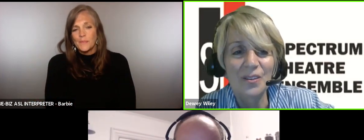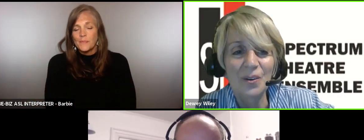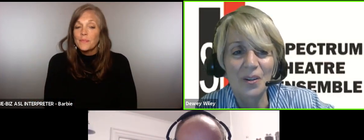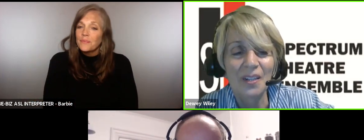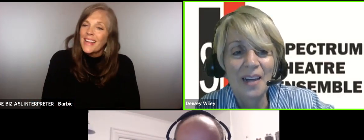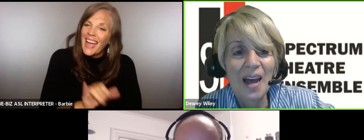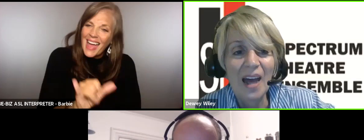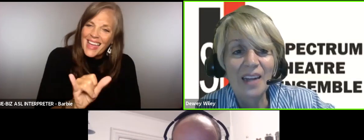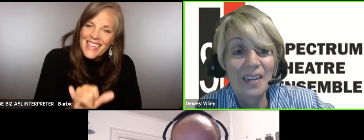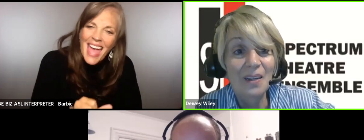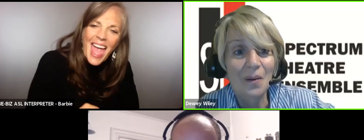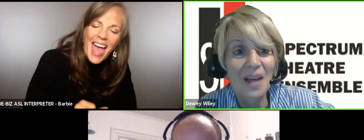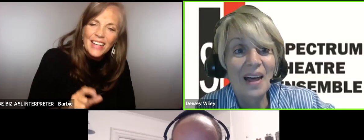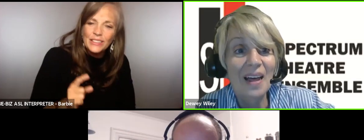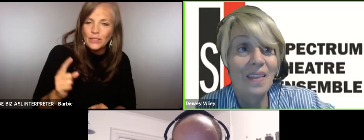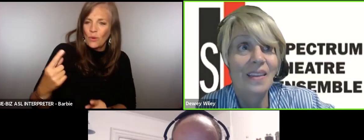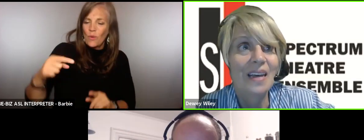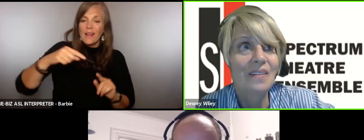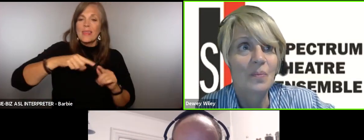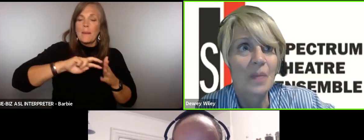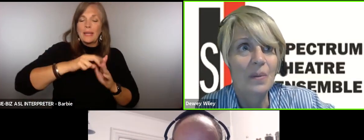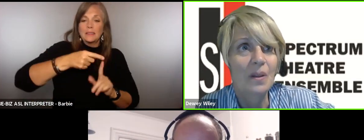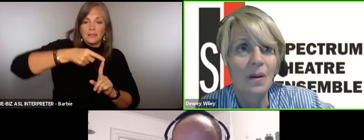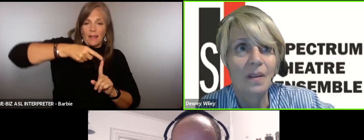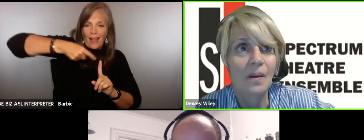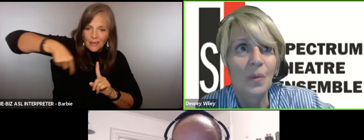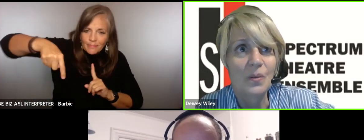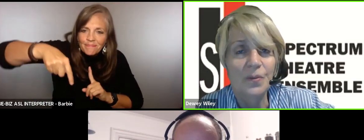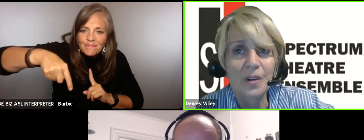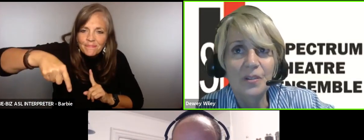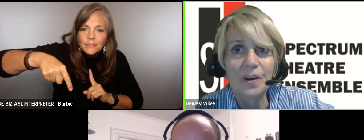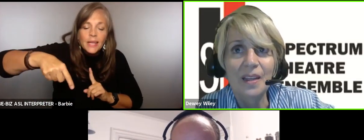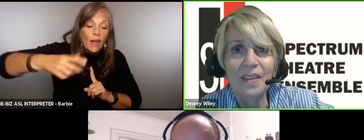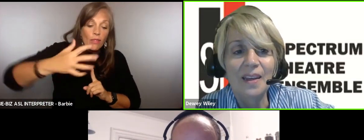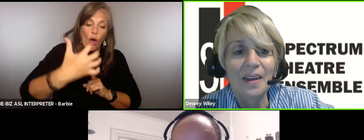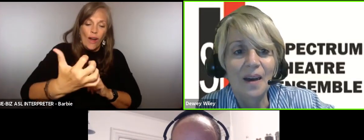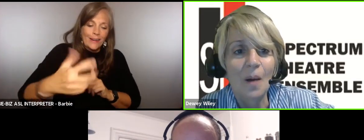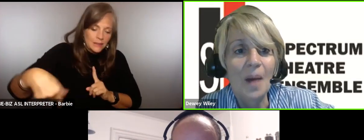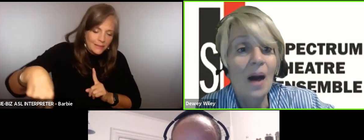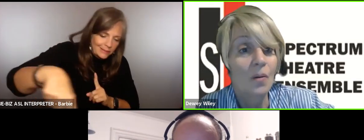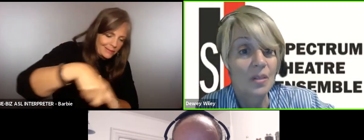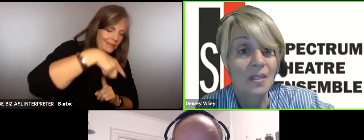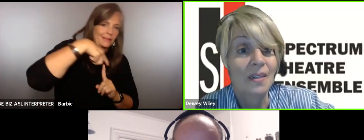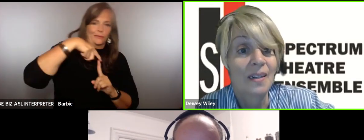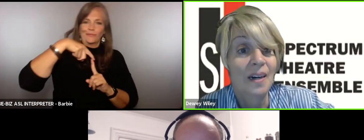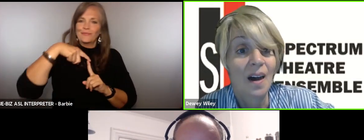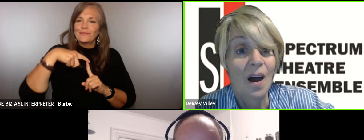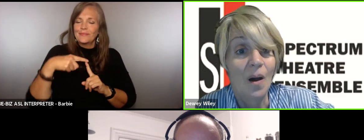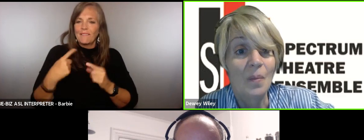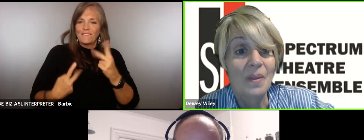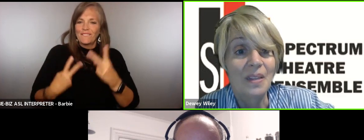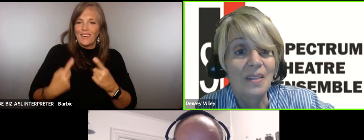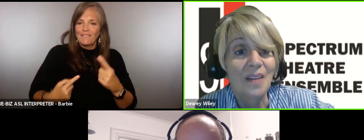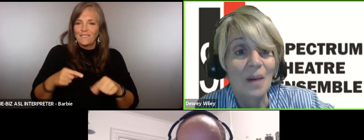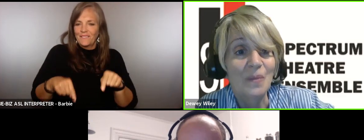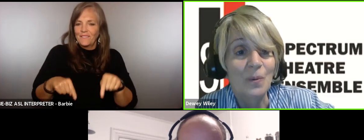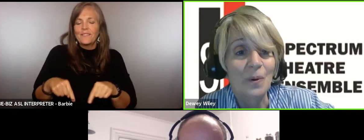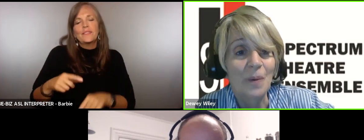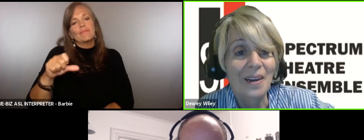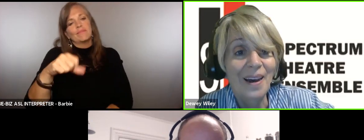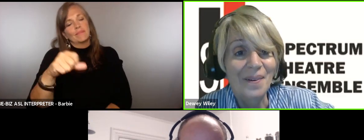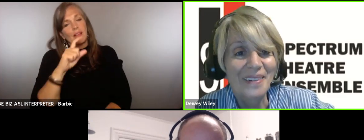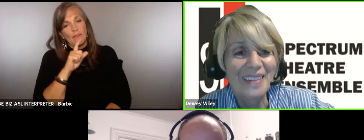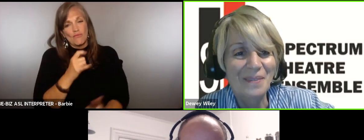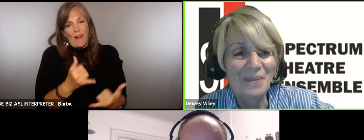complete the circle and you know I think that's maybe the the most frustrating thing about um these times